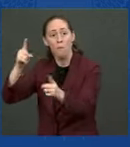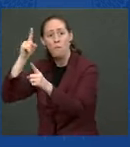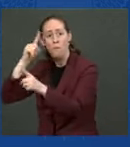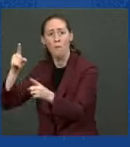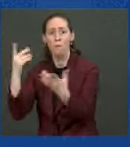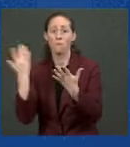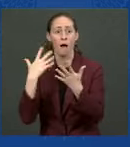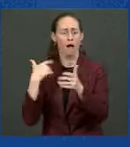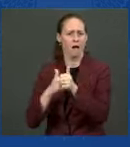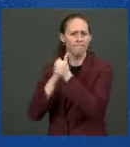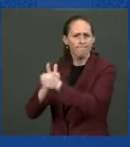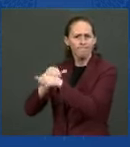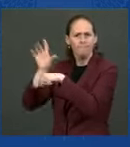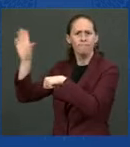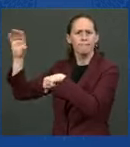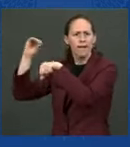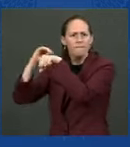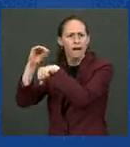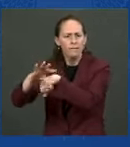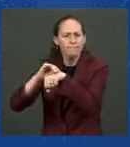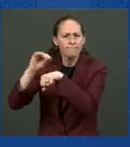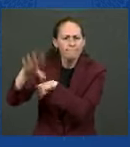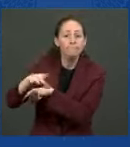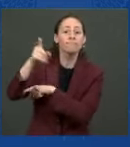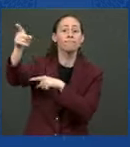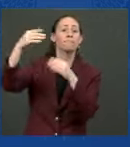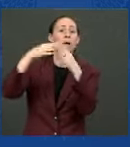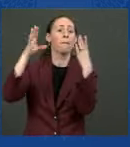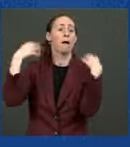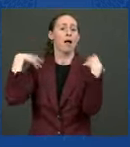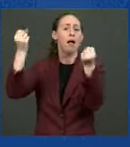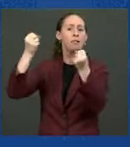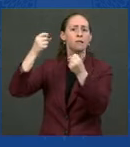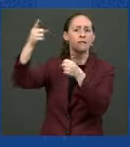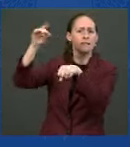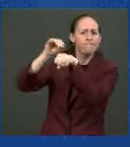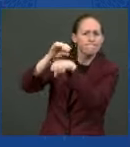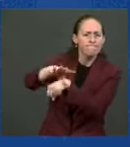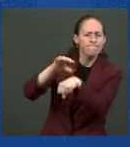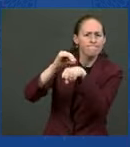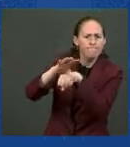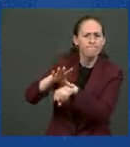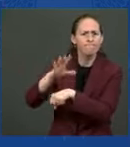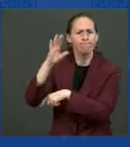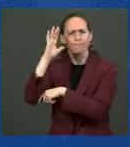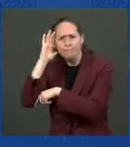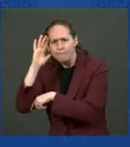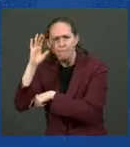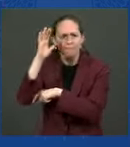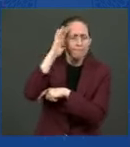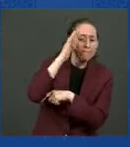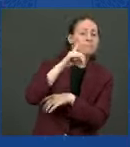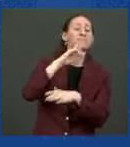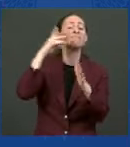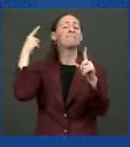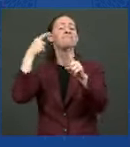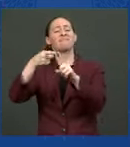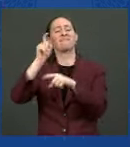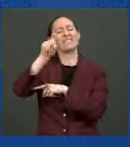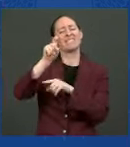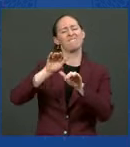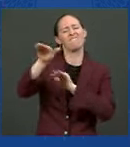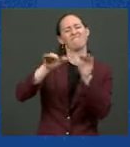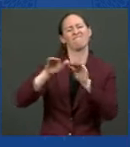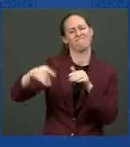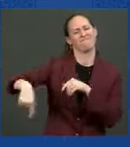and our public health leadership as well. We've got to get people vaccinated. It is, as the